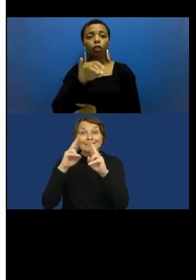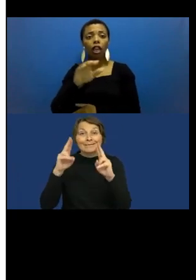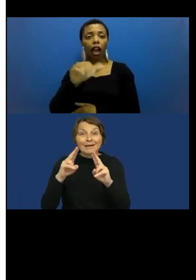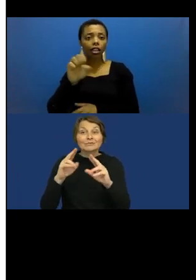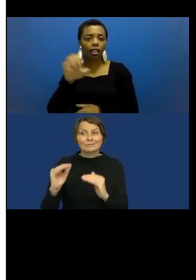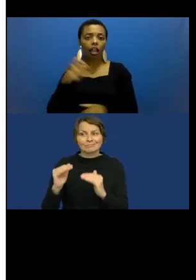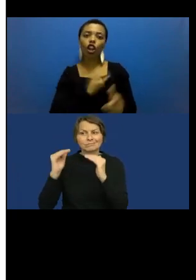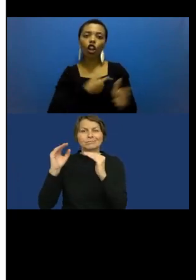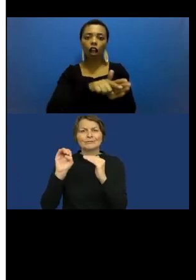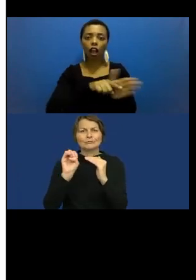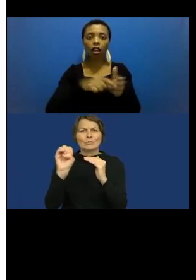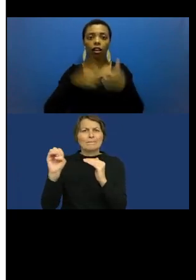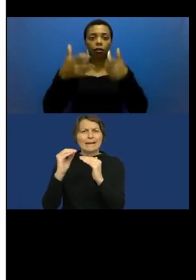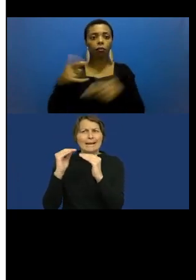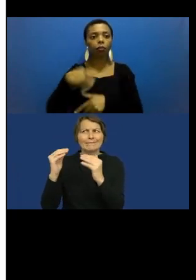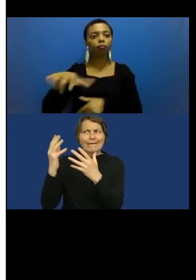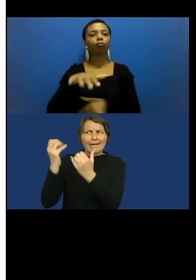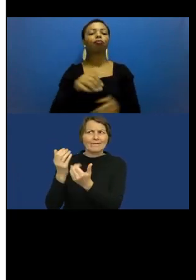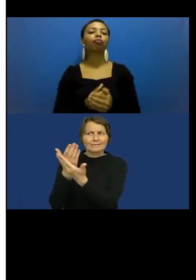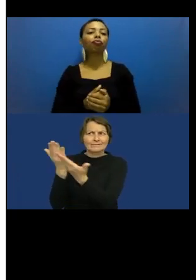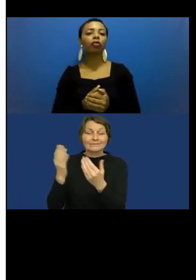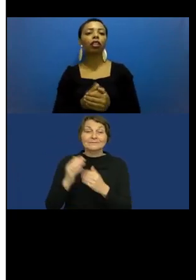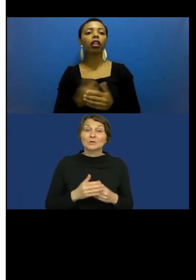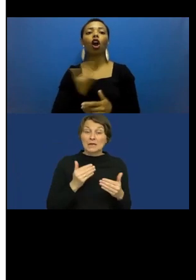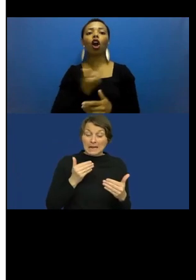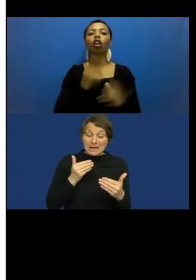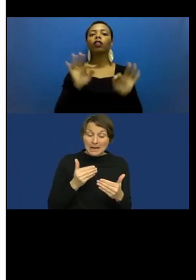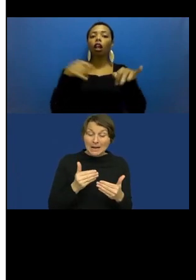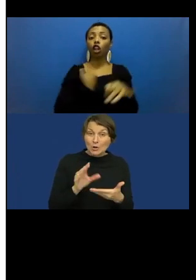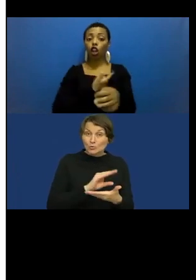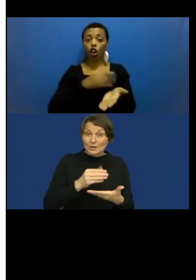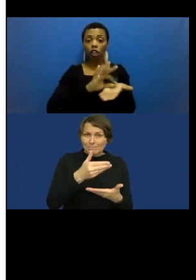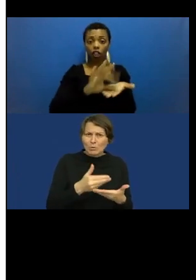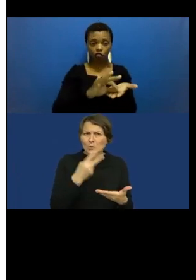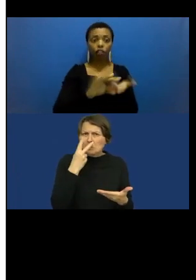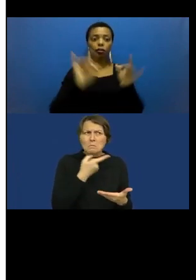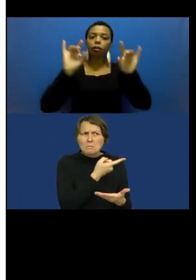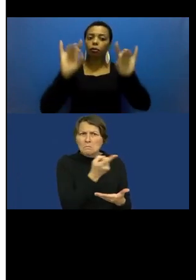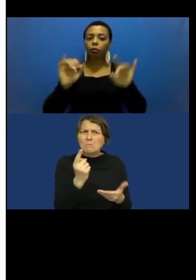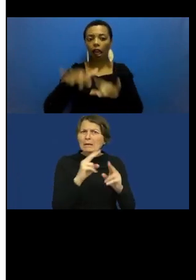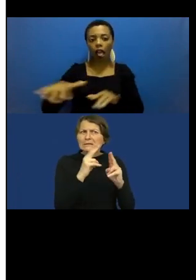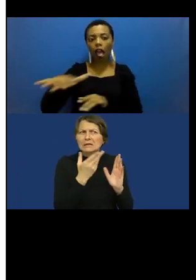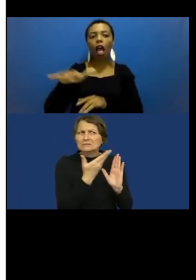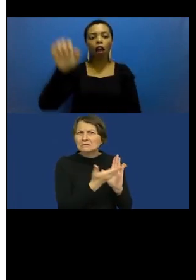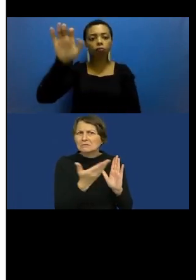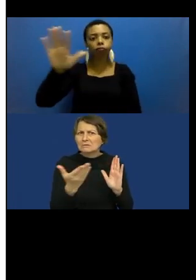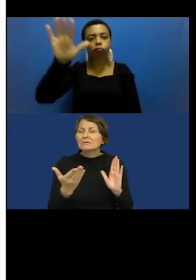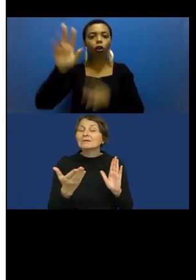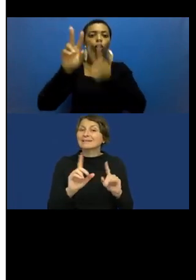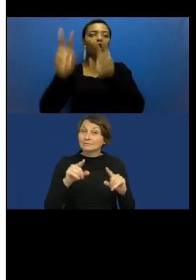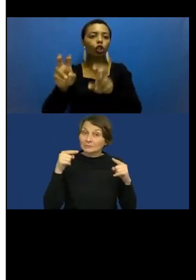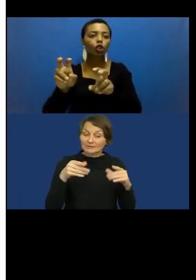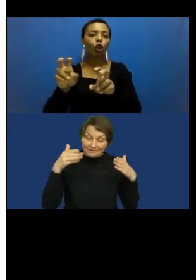We're finalising report on the international aspect and especially European work. This will be available soon.